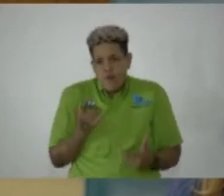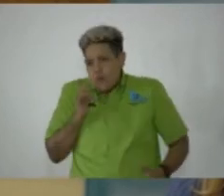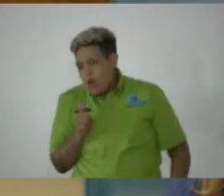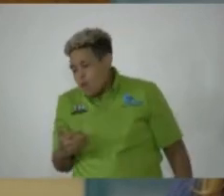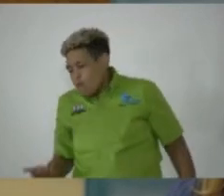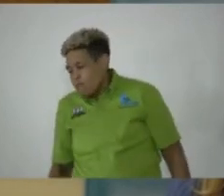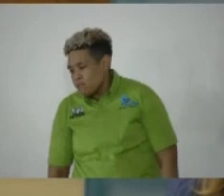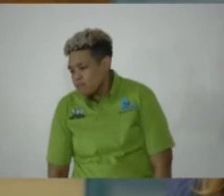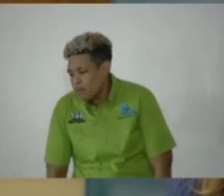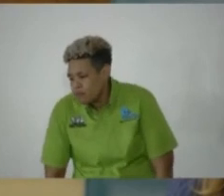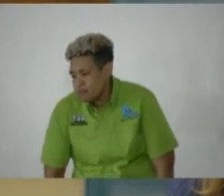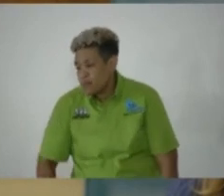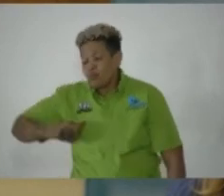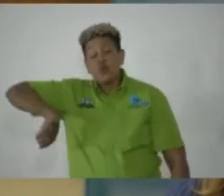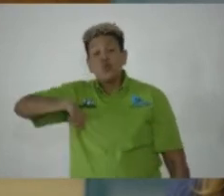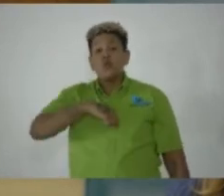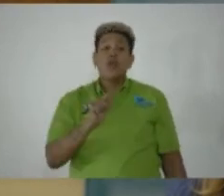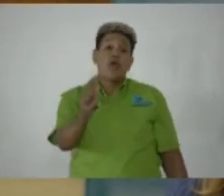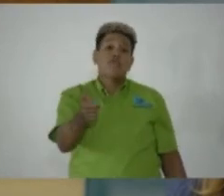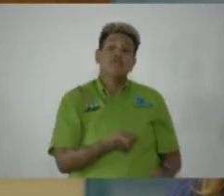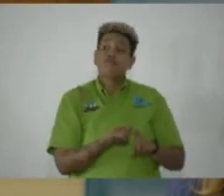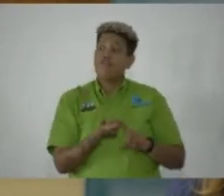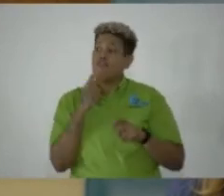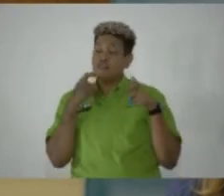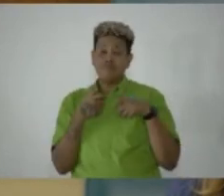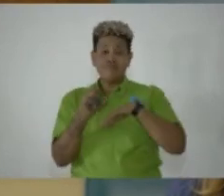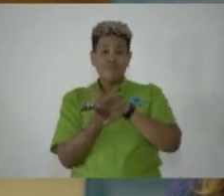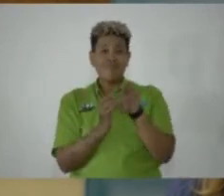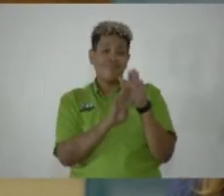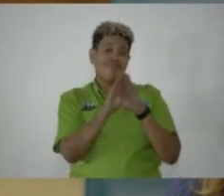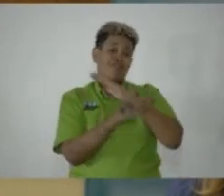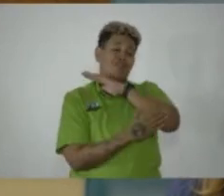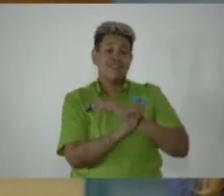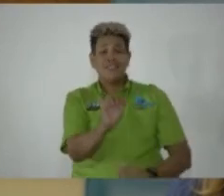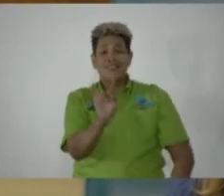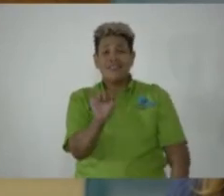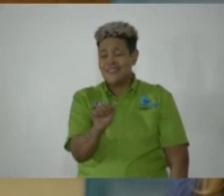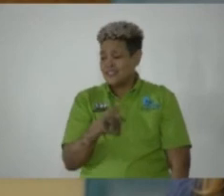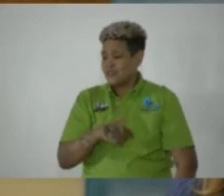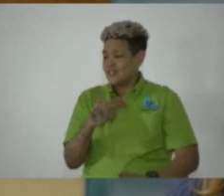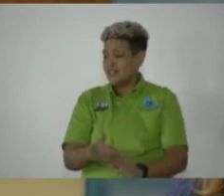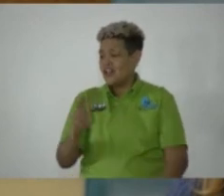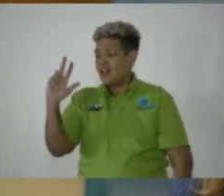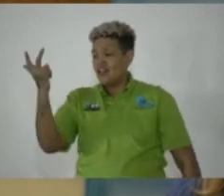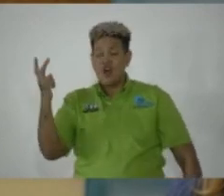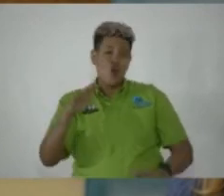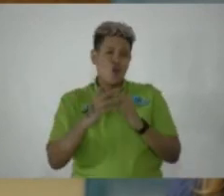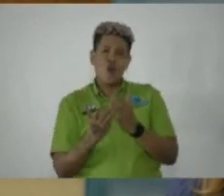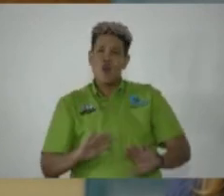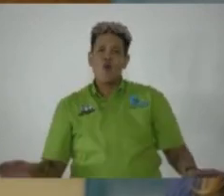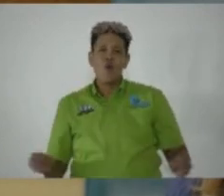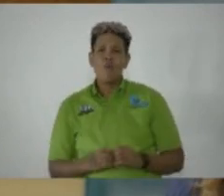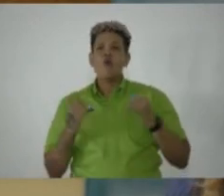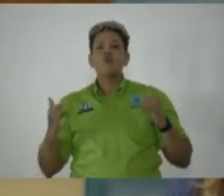We, after all, are from small island developing states. are no longer called third world. We are